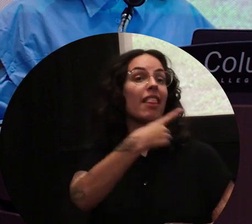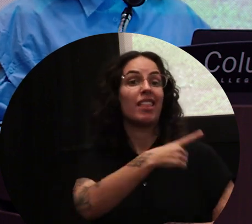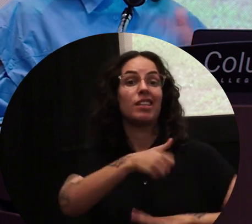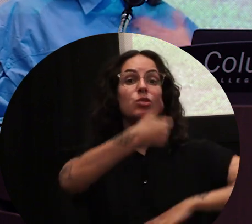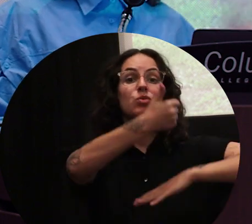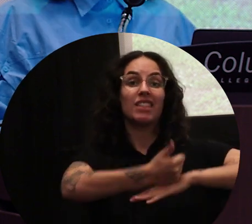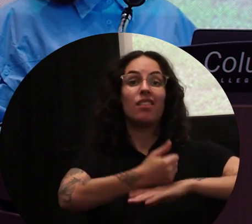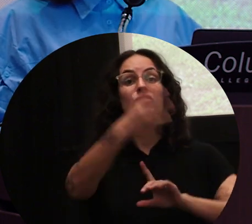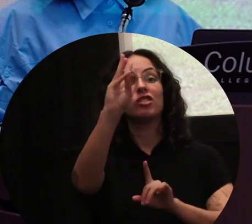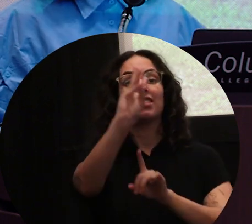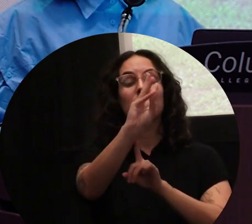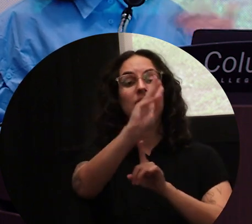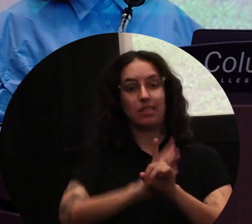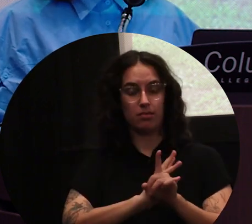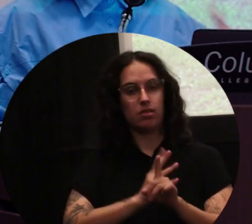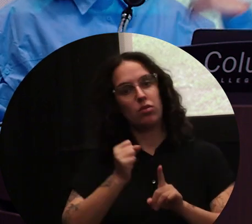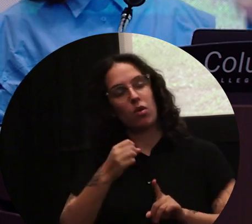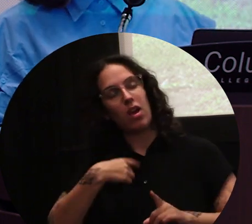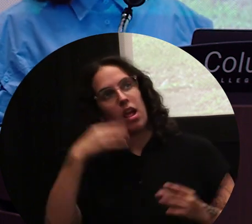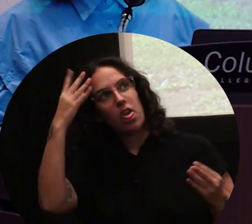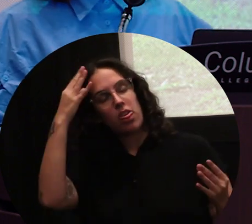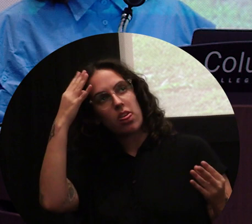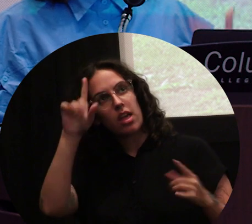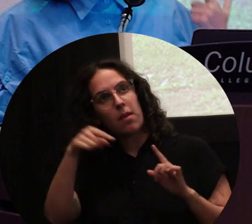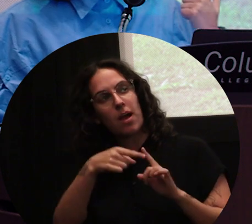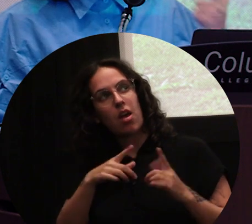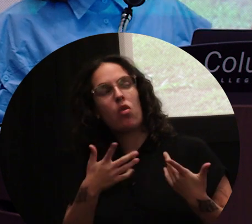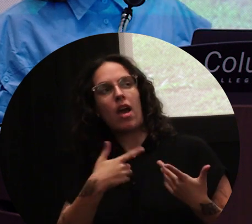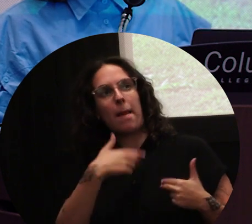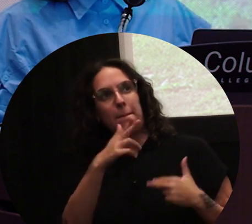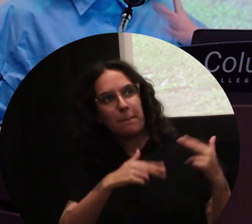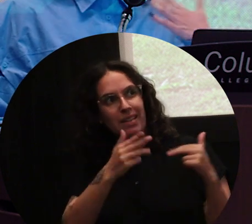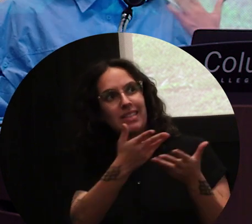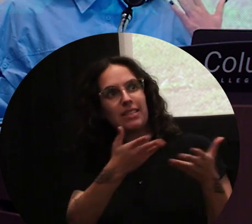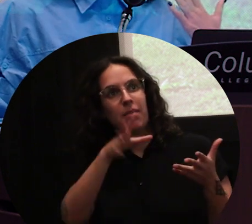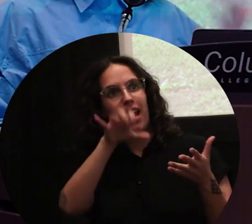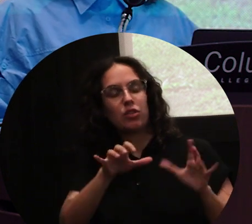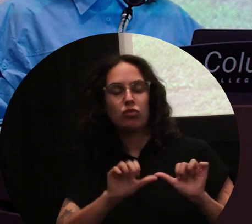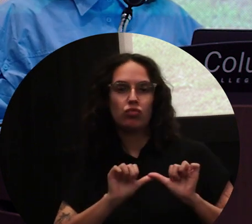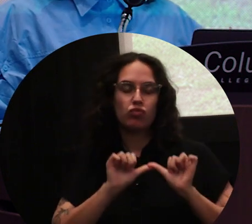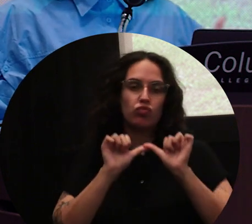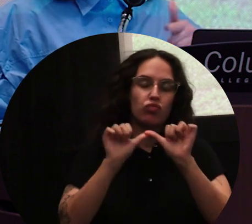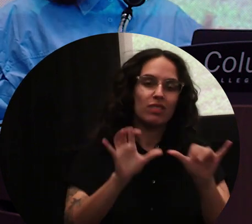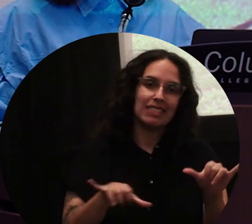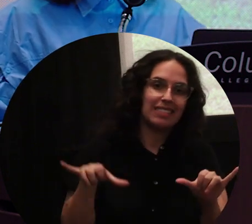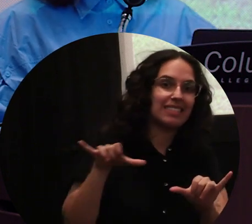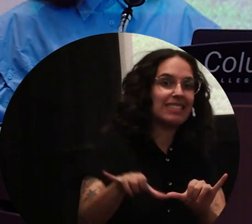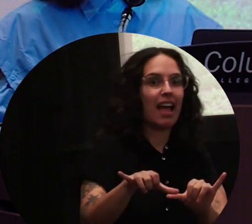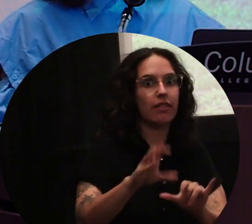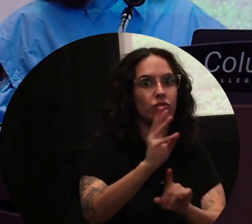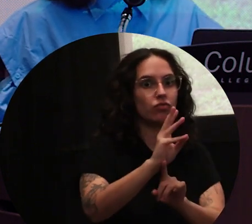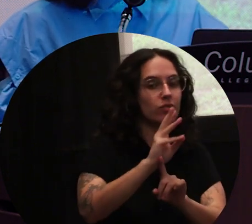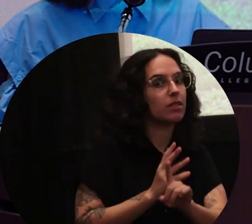months. So there was a lot of things I had to learn to think about building a piece that would withstand weather, right? And this area